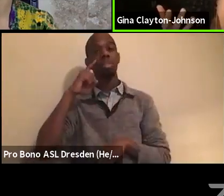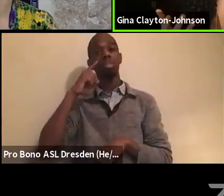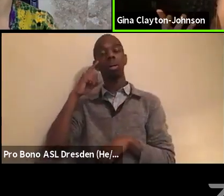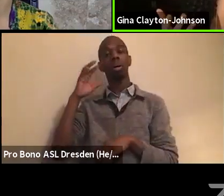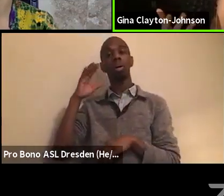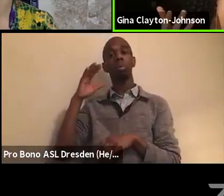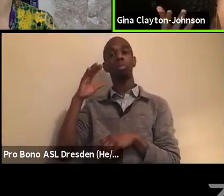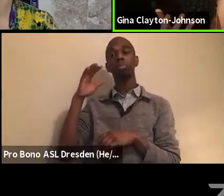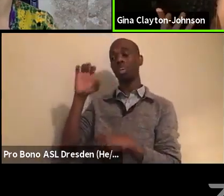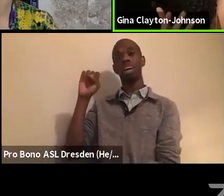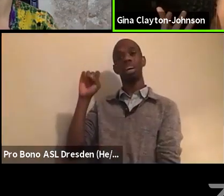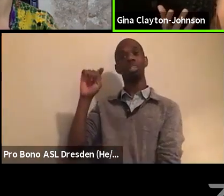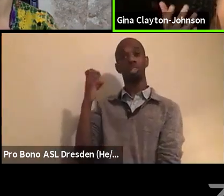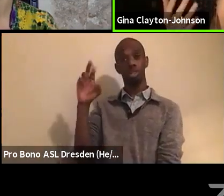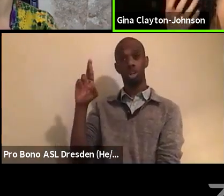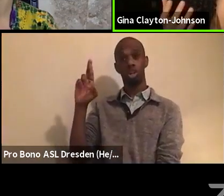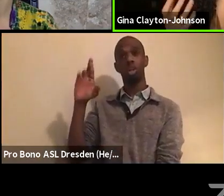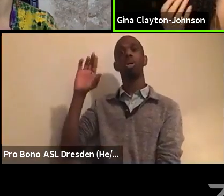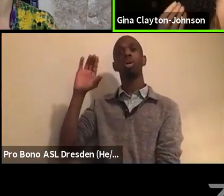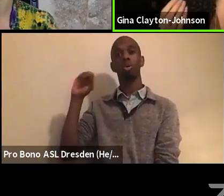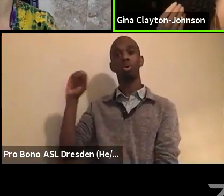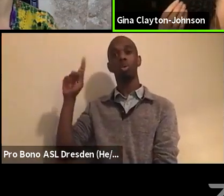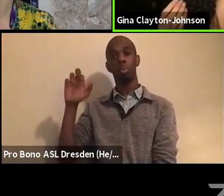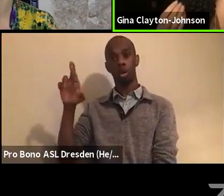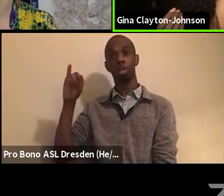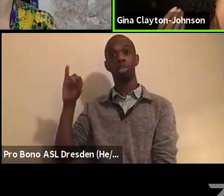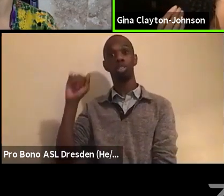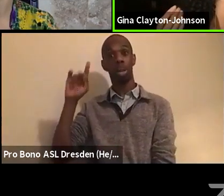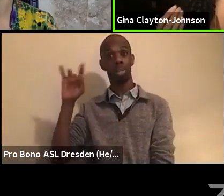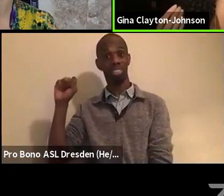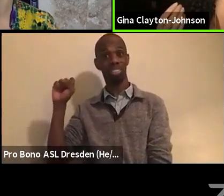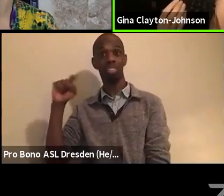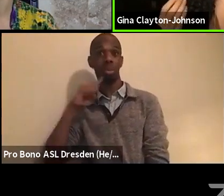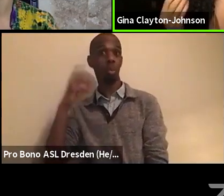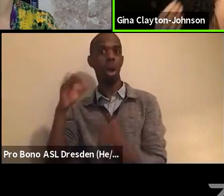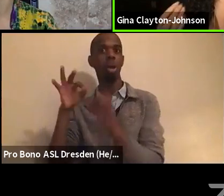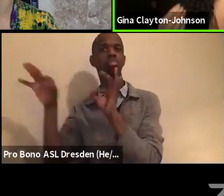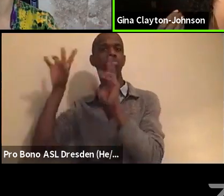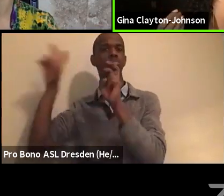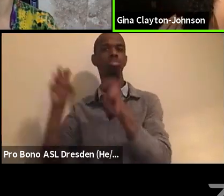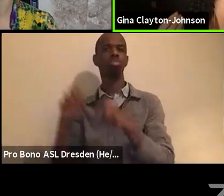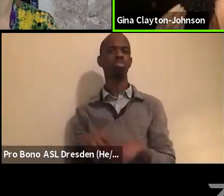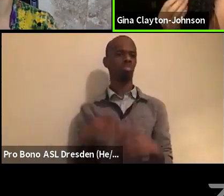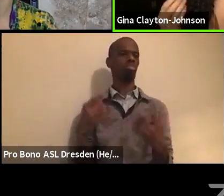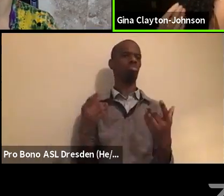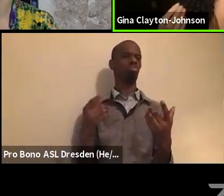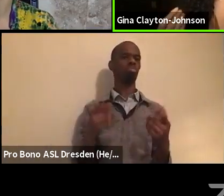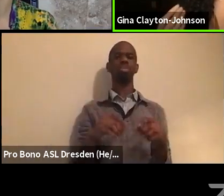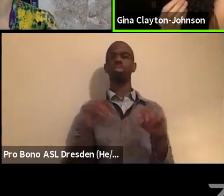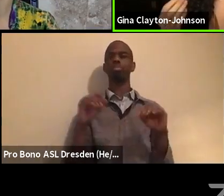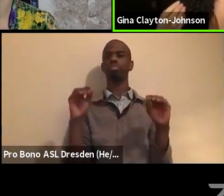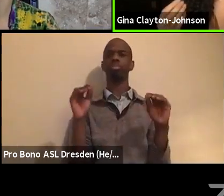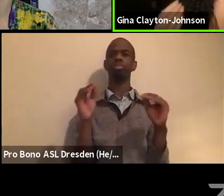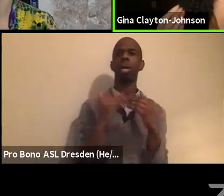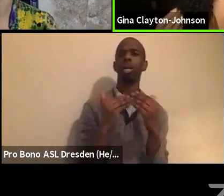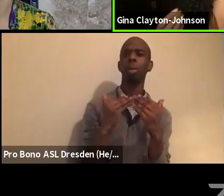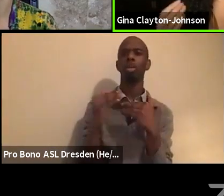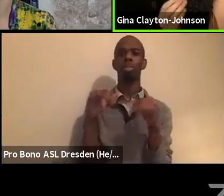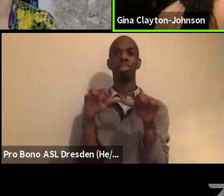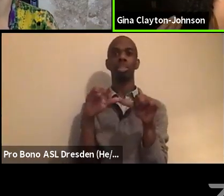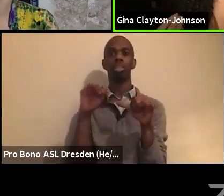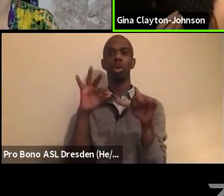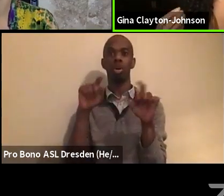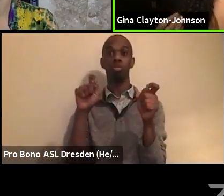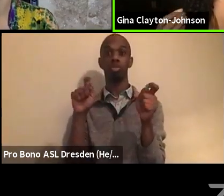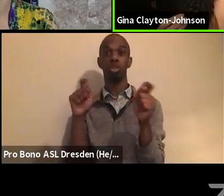Esther Cooper Jackson, and in the work, you know, no small amount of change would do, right? There's a way in which, like, we do need